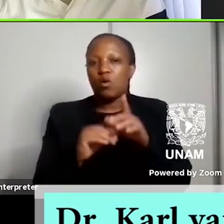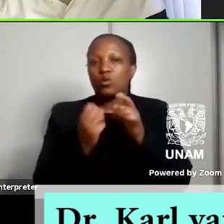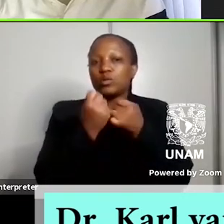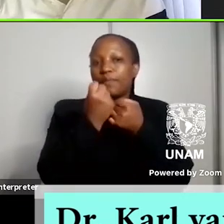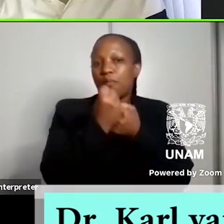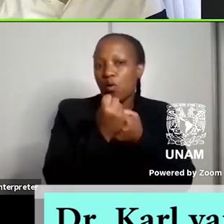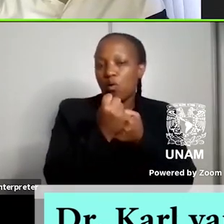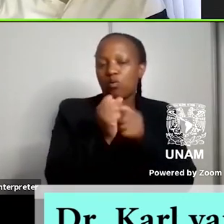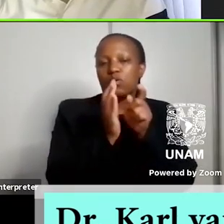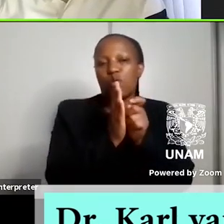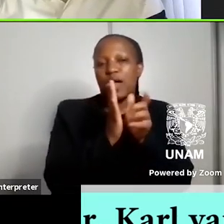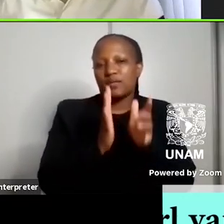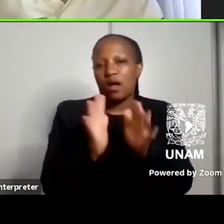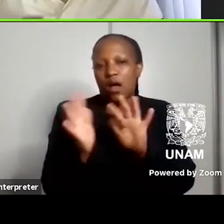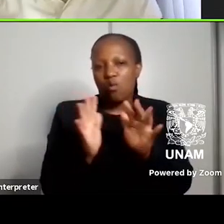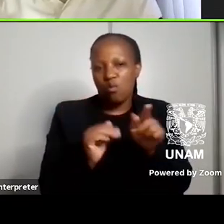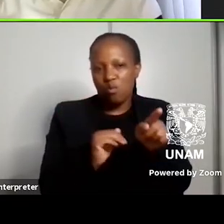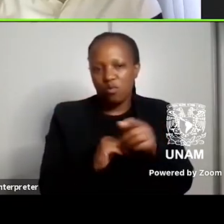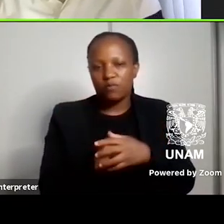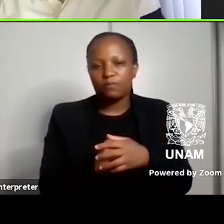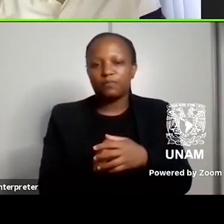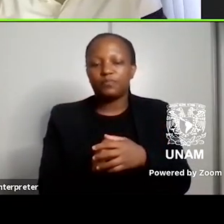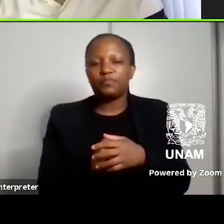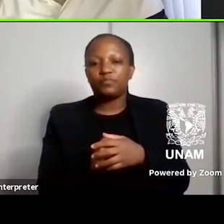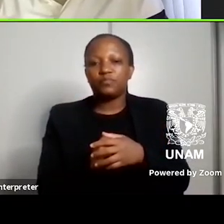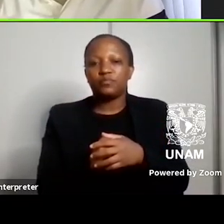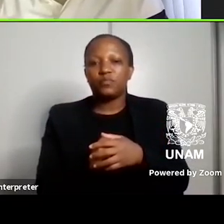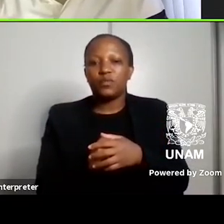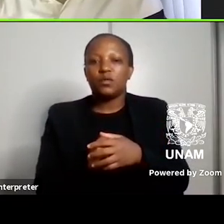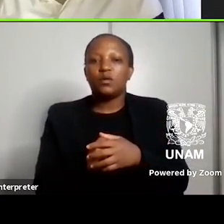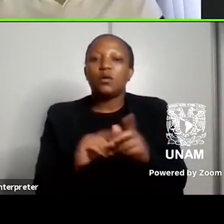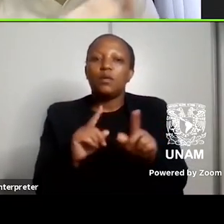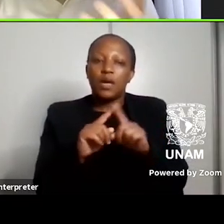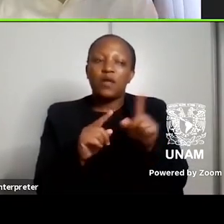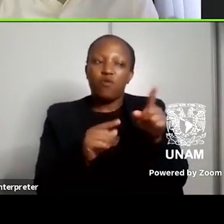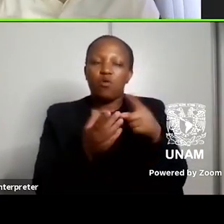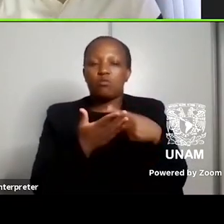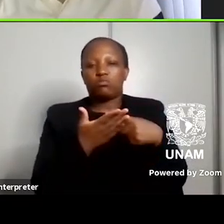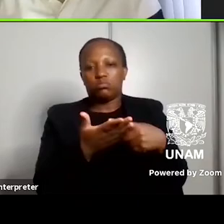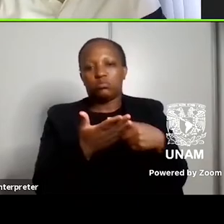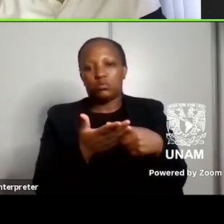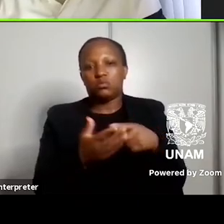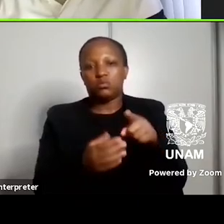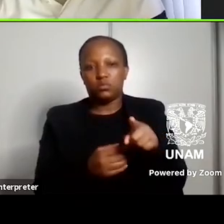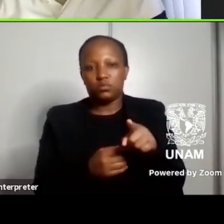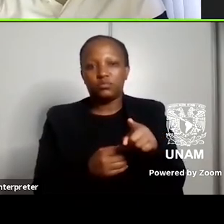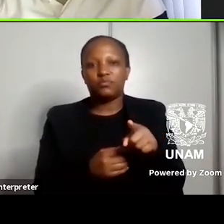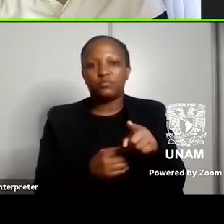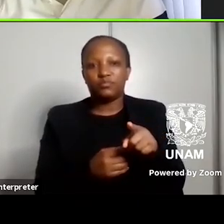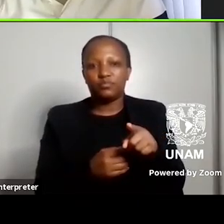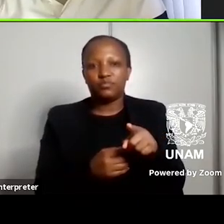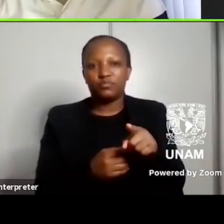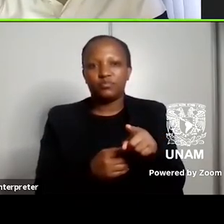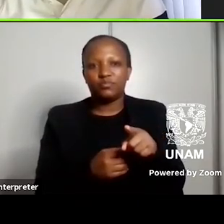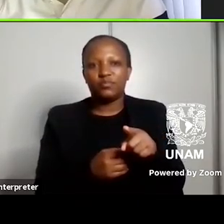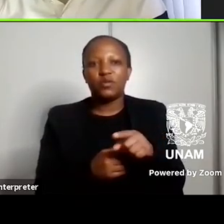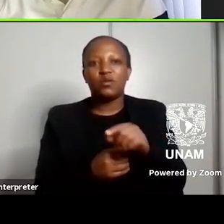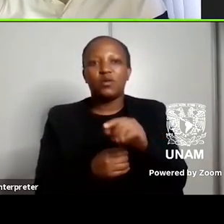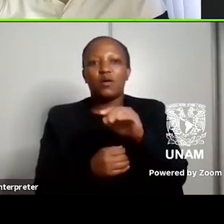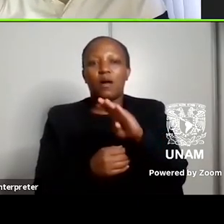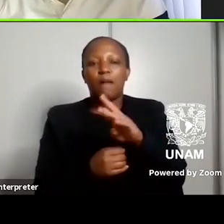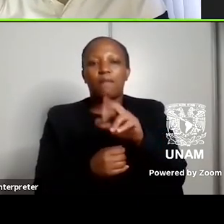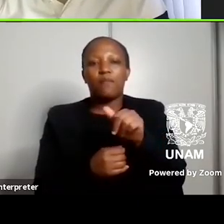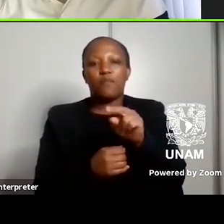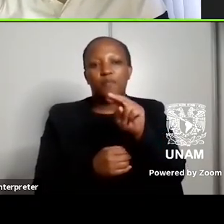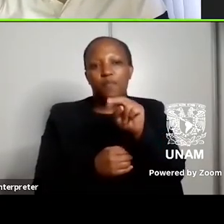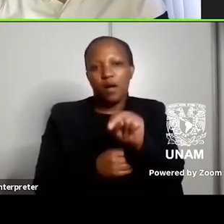their endeavors but in that conversation I think Bronwyn you are the person to answer that question more appropriately than